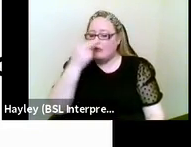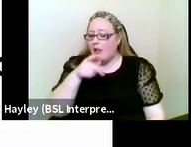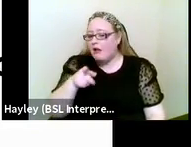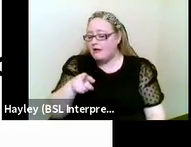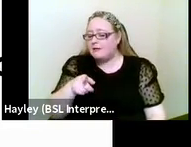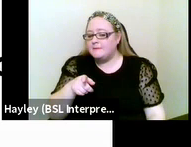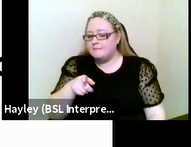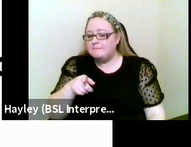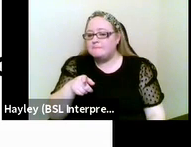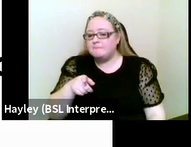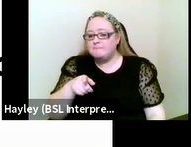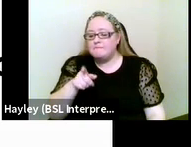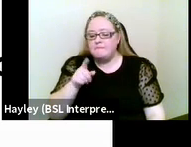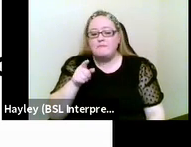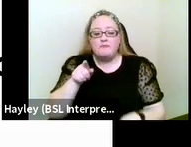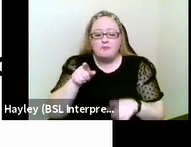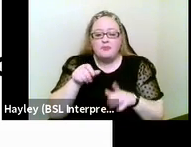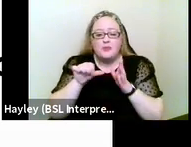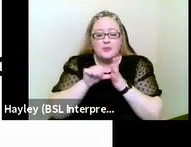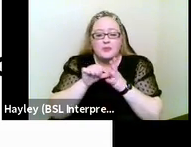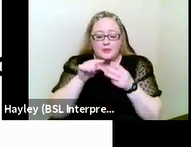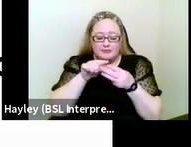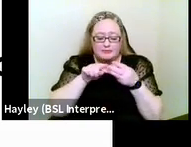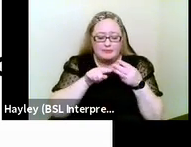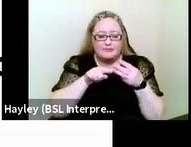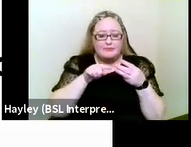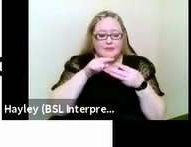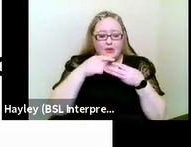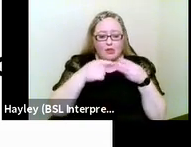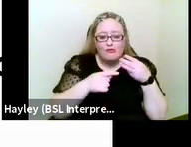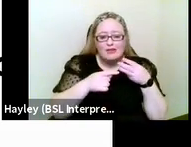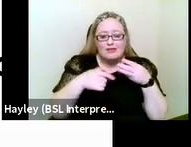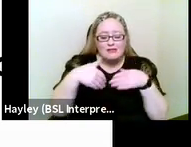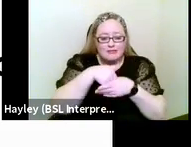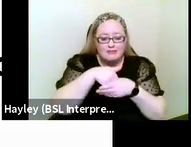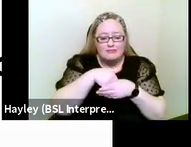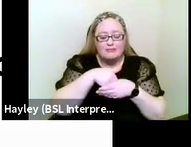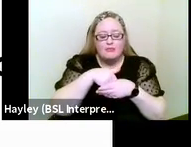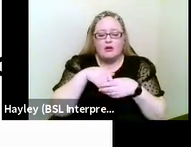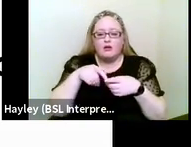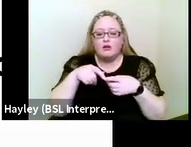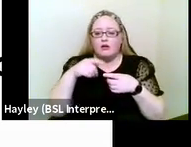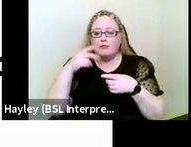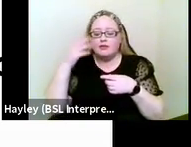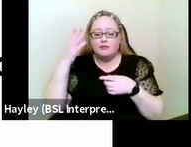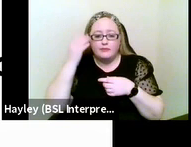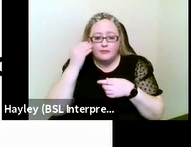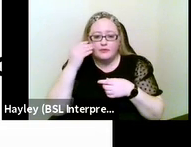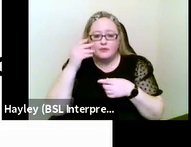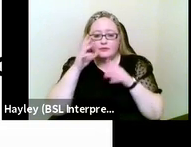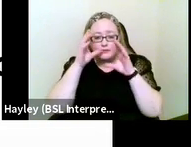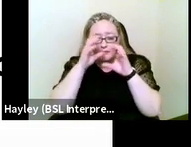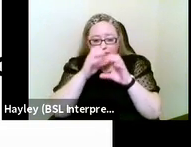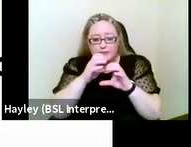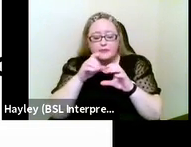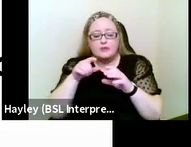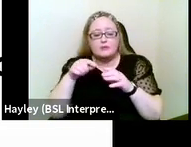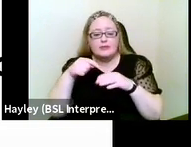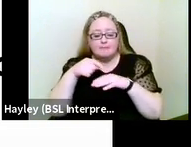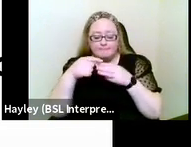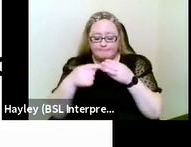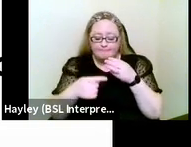They simply have difficulty with those three things as a result of their hearing and sight loss, then they're now entitled to specialist